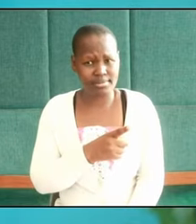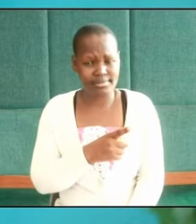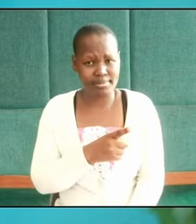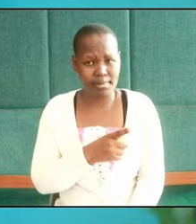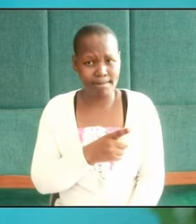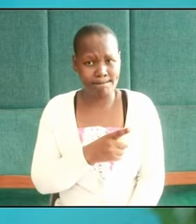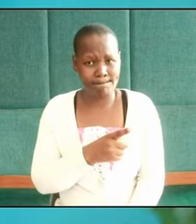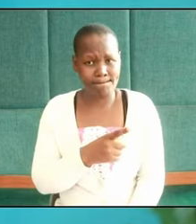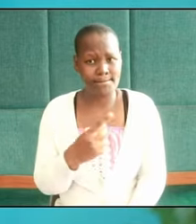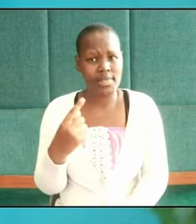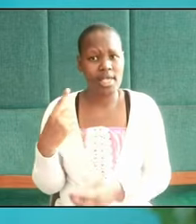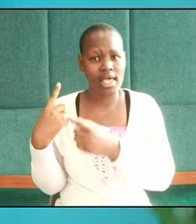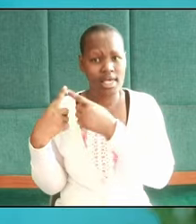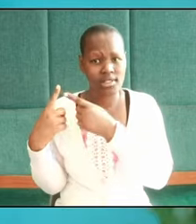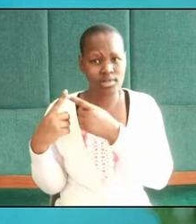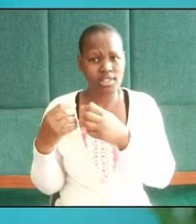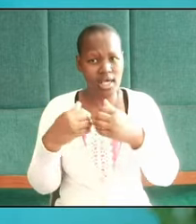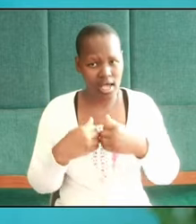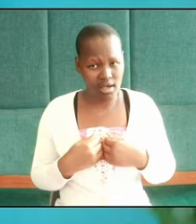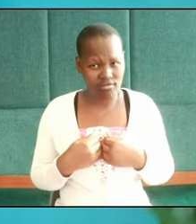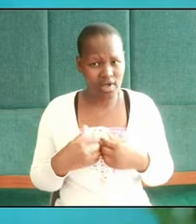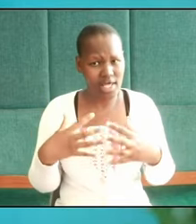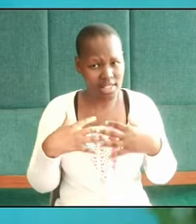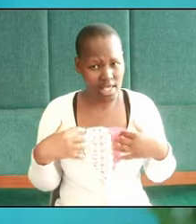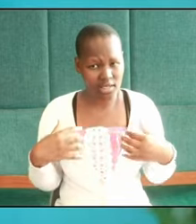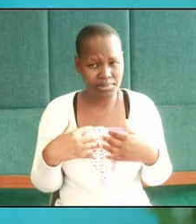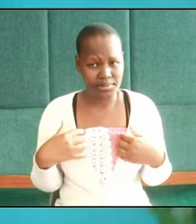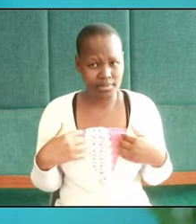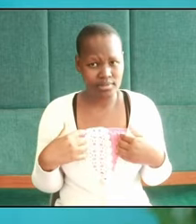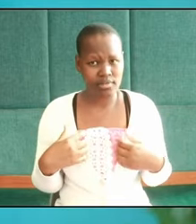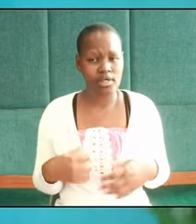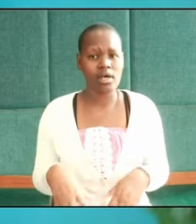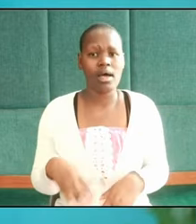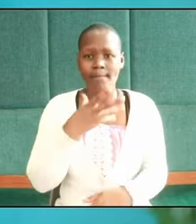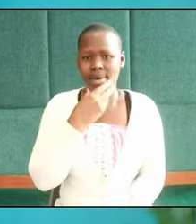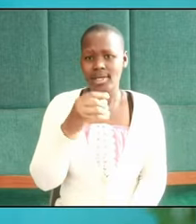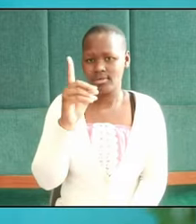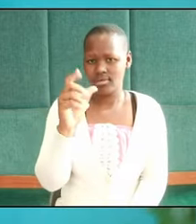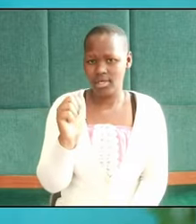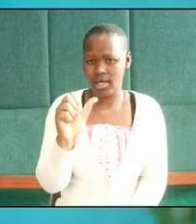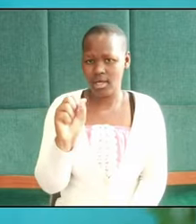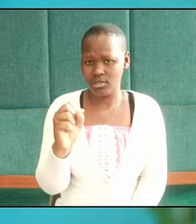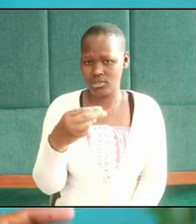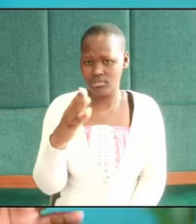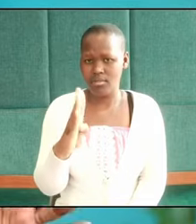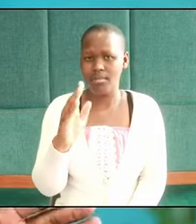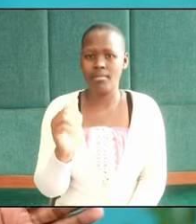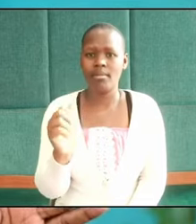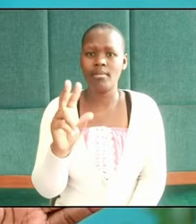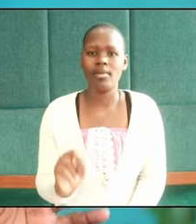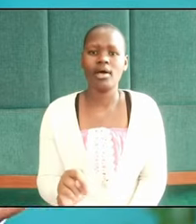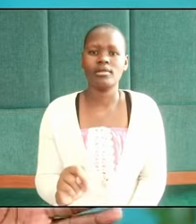the experience he had as a donkey that Dashban had the most peaceful